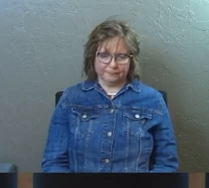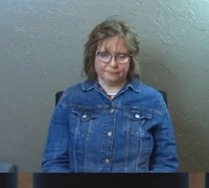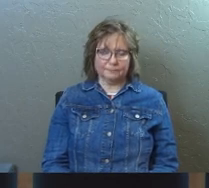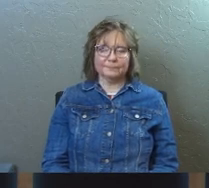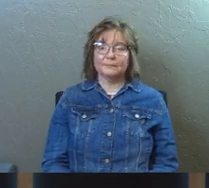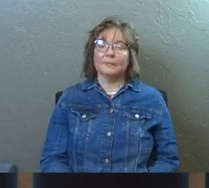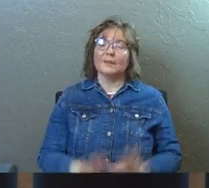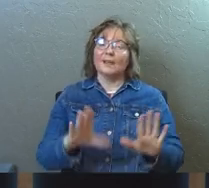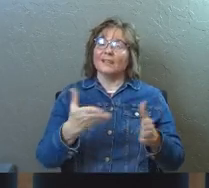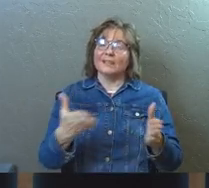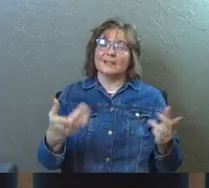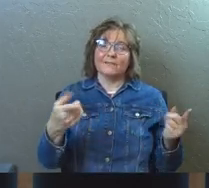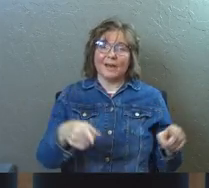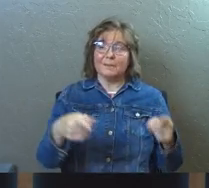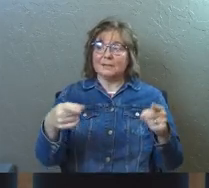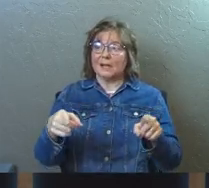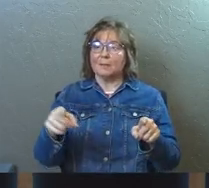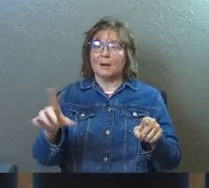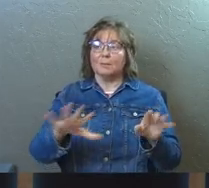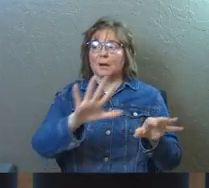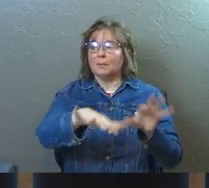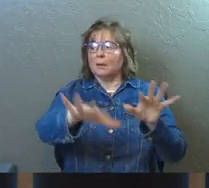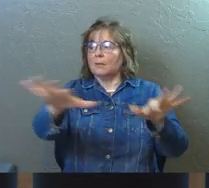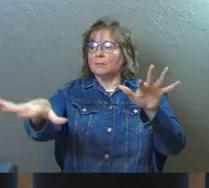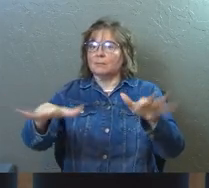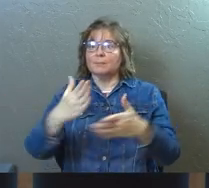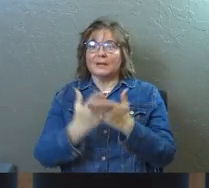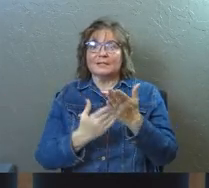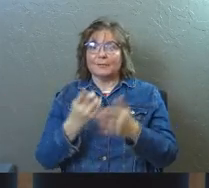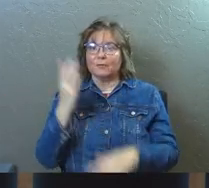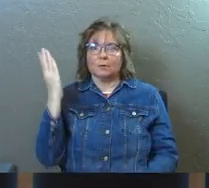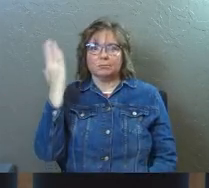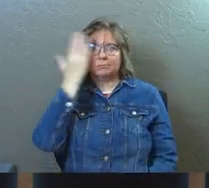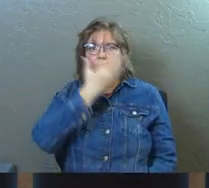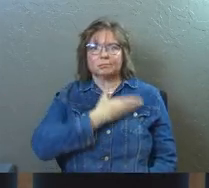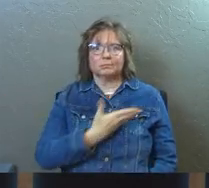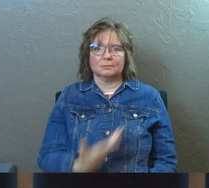See, this stuff is happening all around you. And some of you just didn't know.